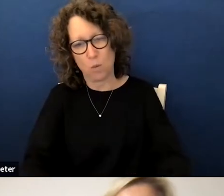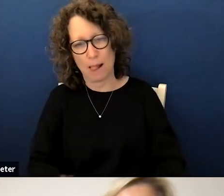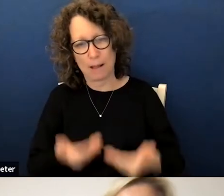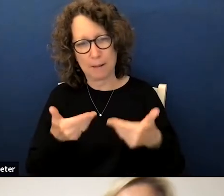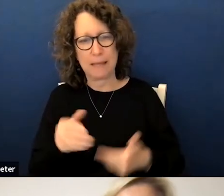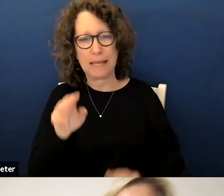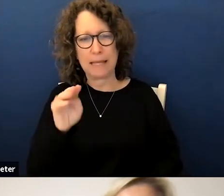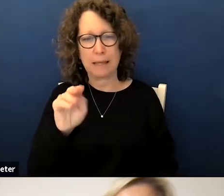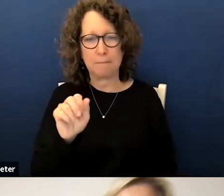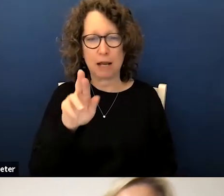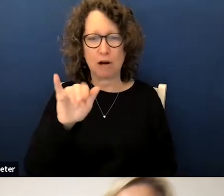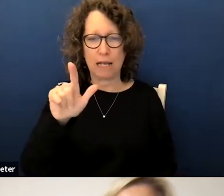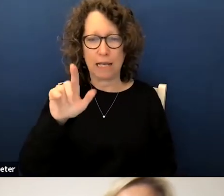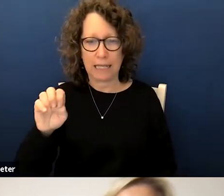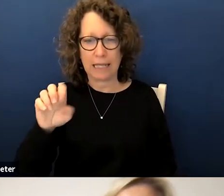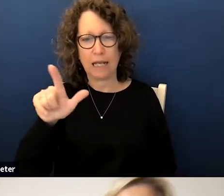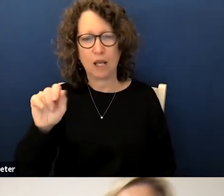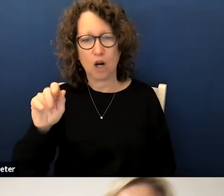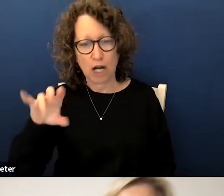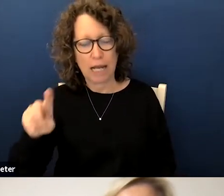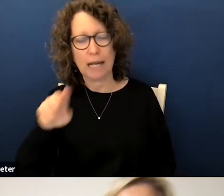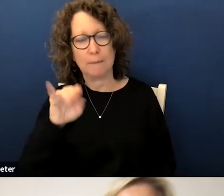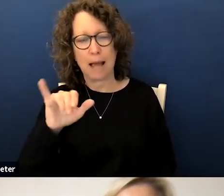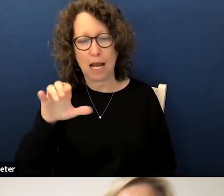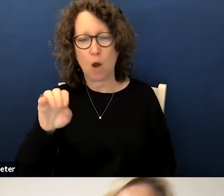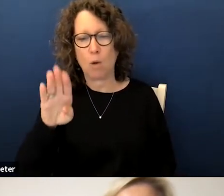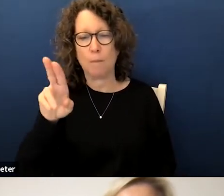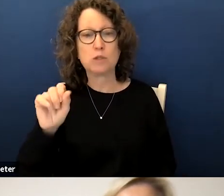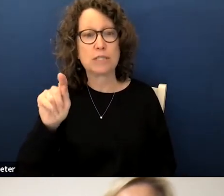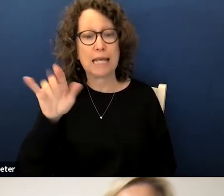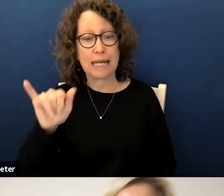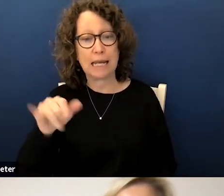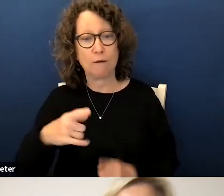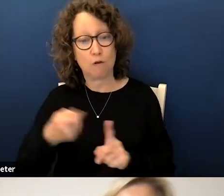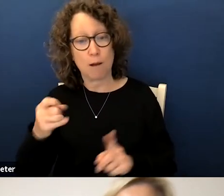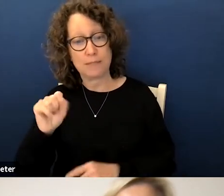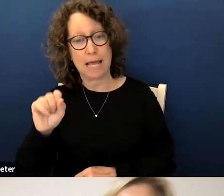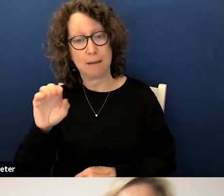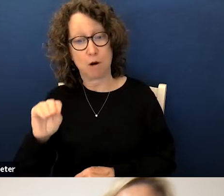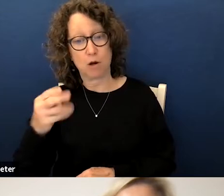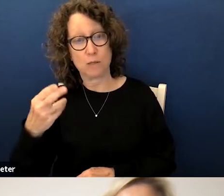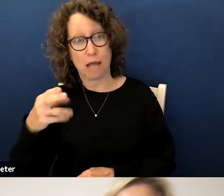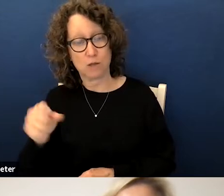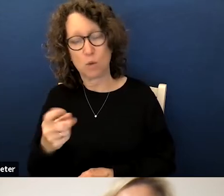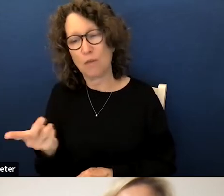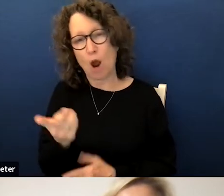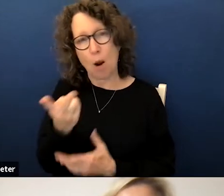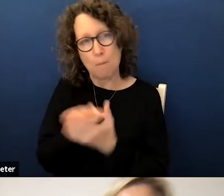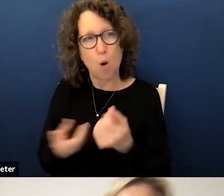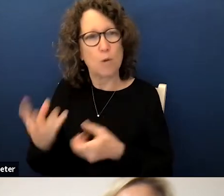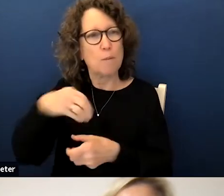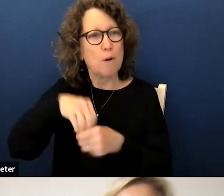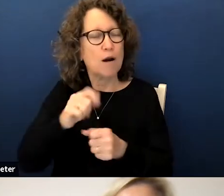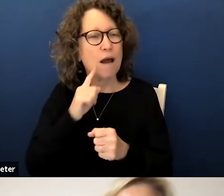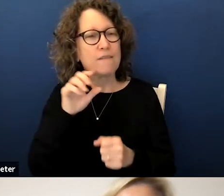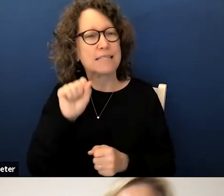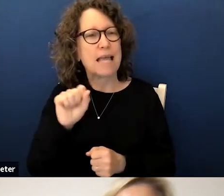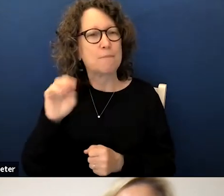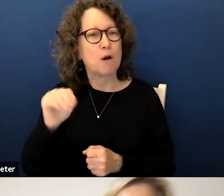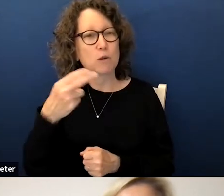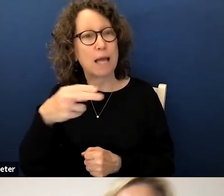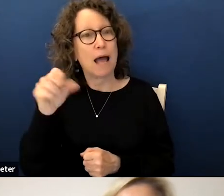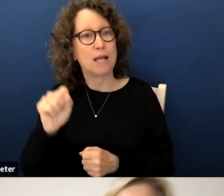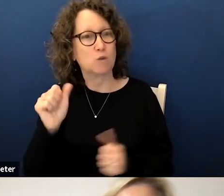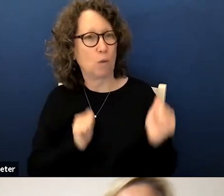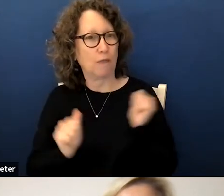mary lee larnd and milo bustany of san marcos high school they are both part of the san marcos high